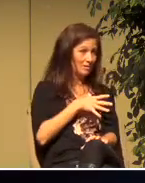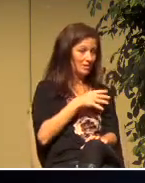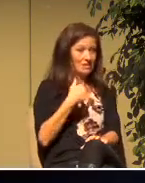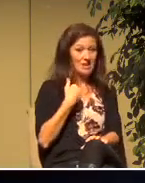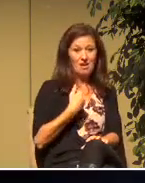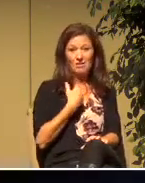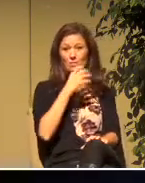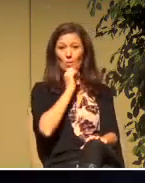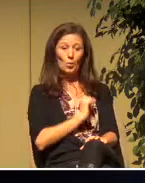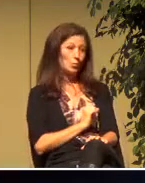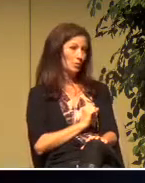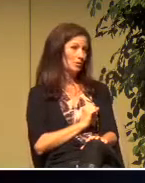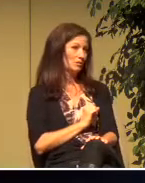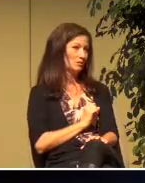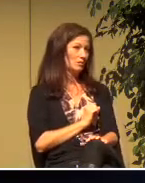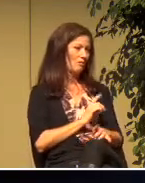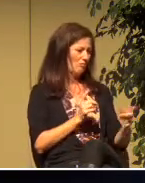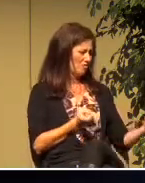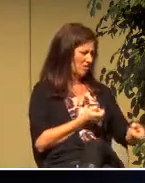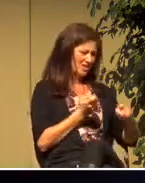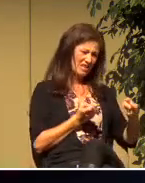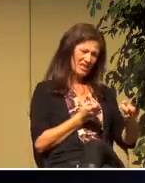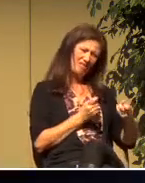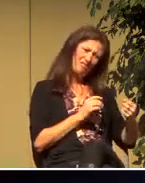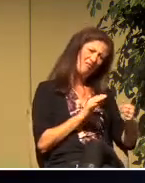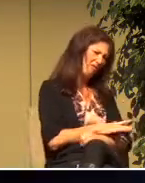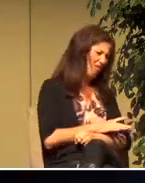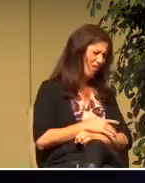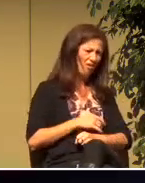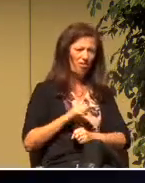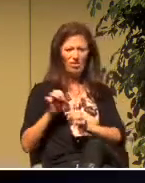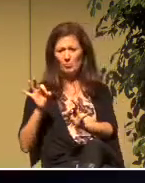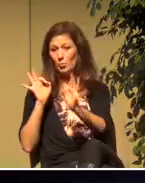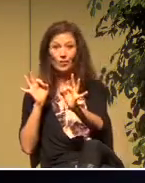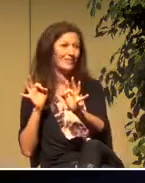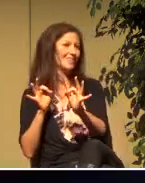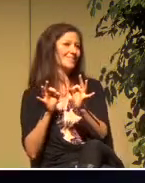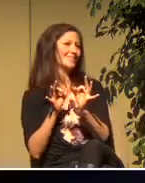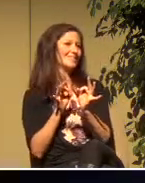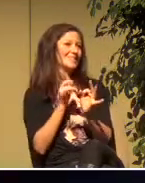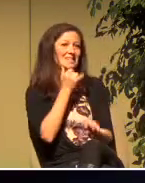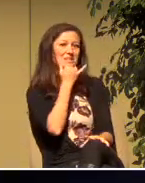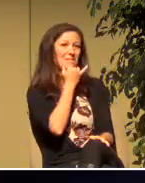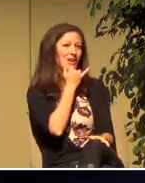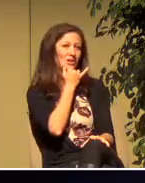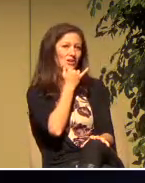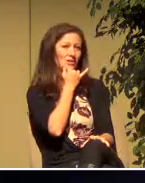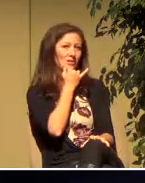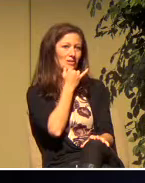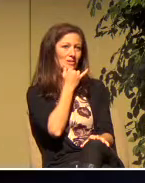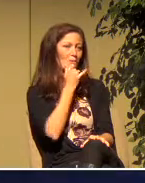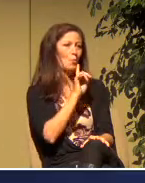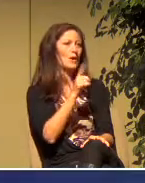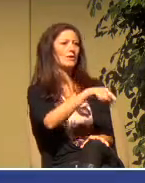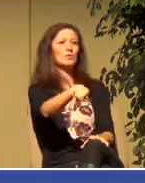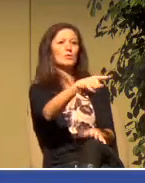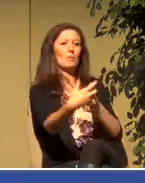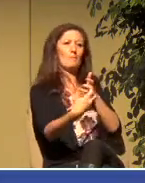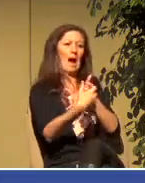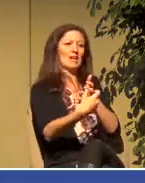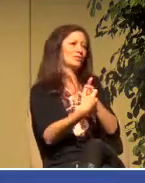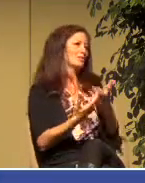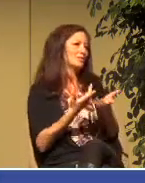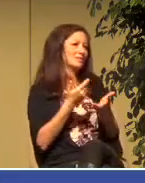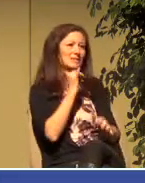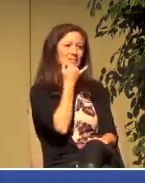wretched and perfect I don't know which one you which one of those you fit and it doesn't matter which one